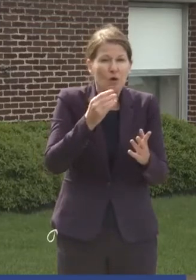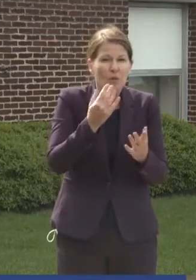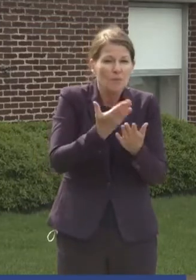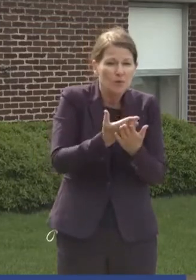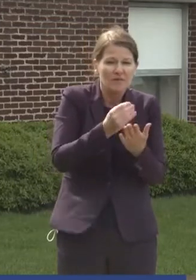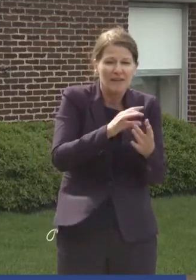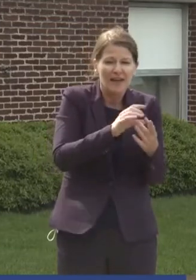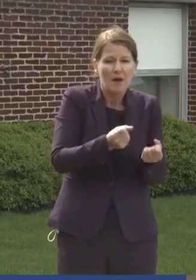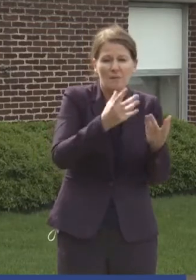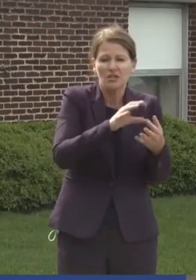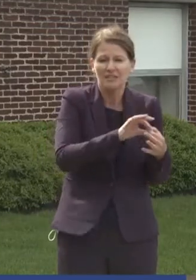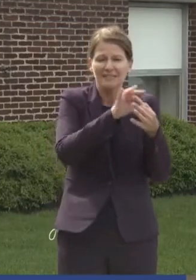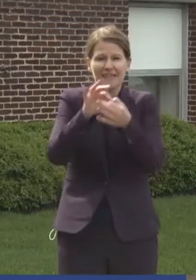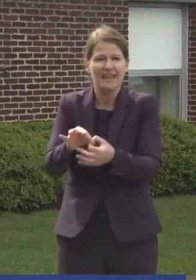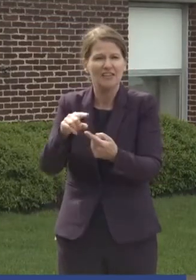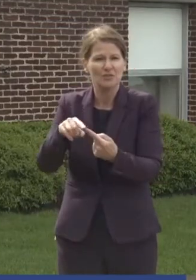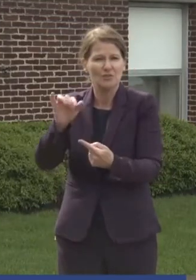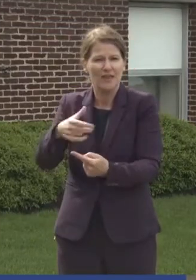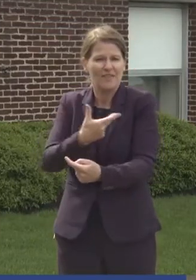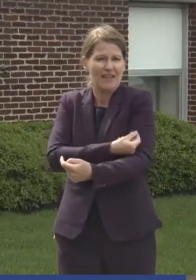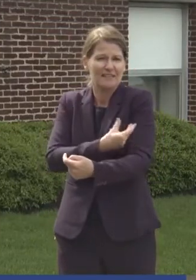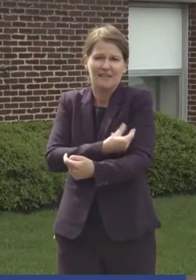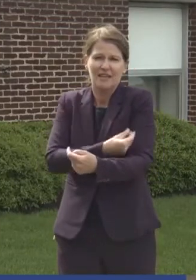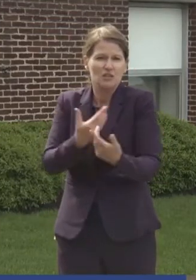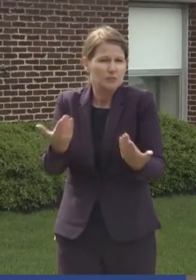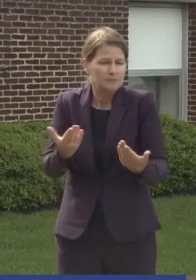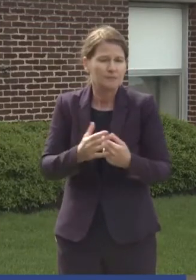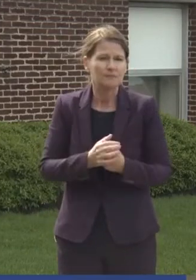how much it's connected to the to the vaccination.